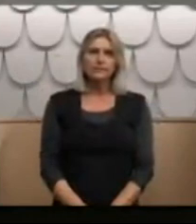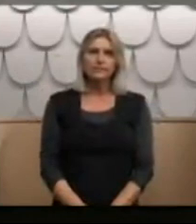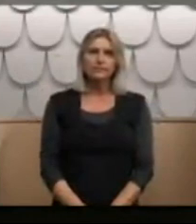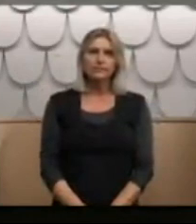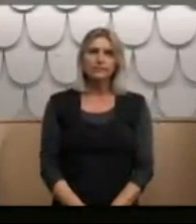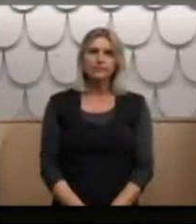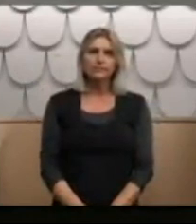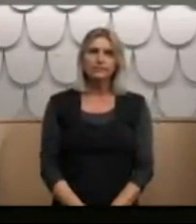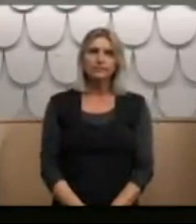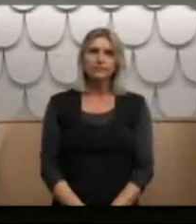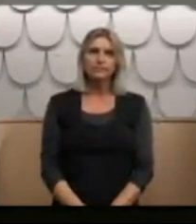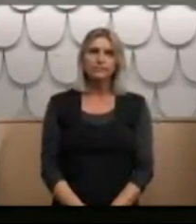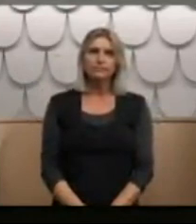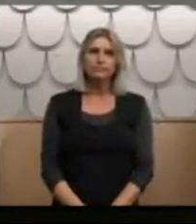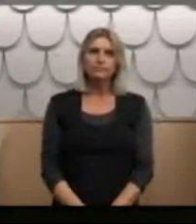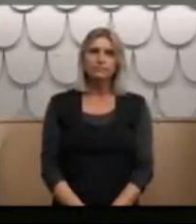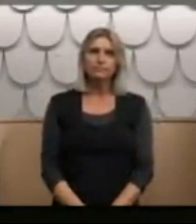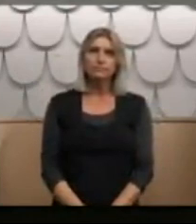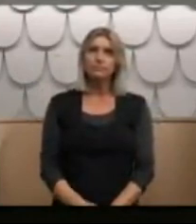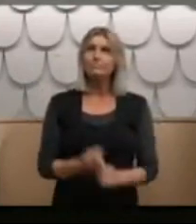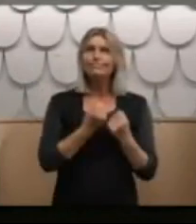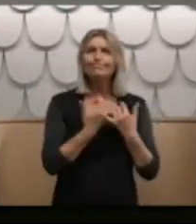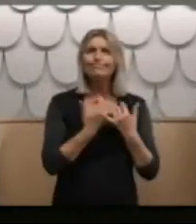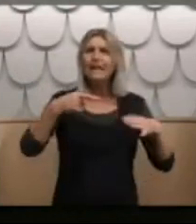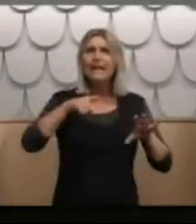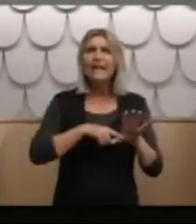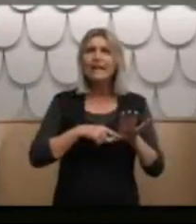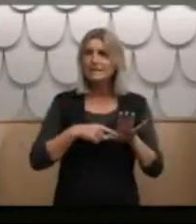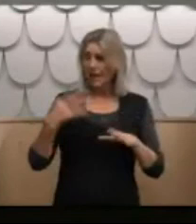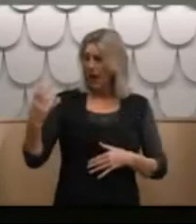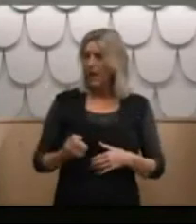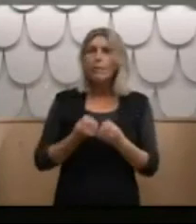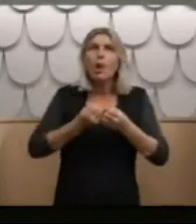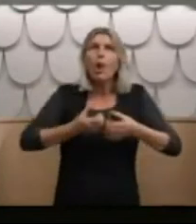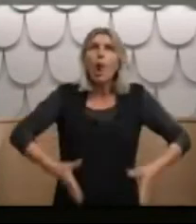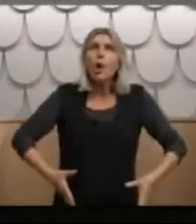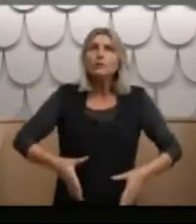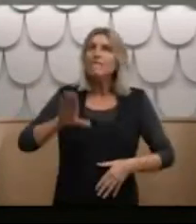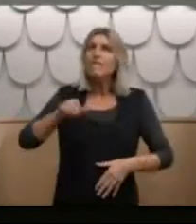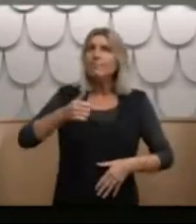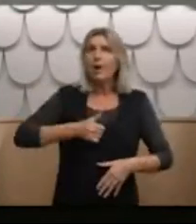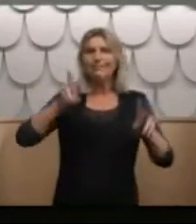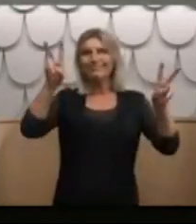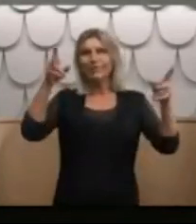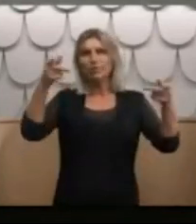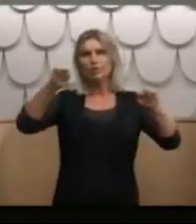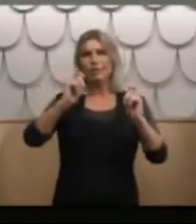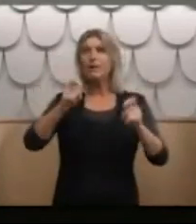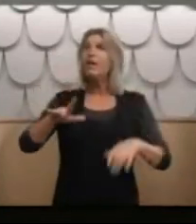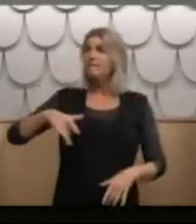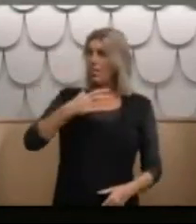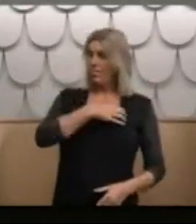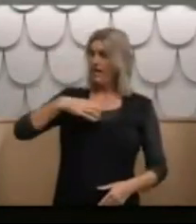I have had years of lost income as a result of my so-called treatment. I think the government should compensate me for this.